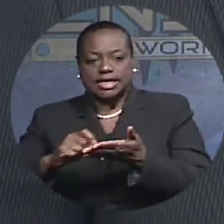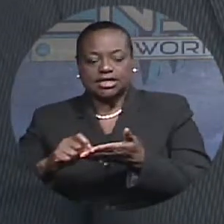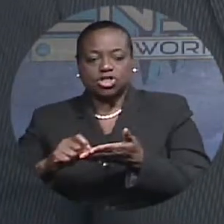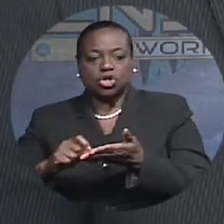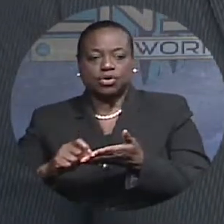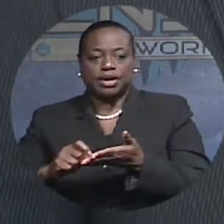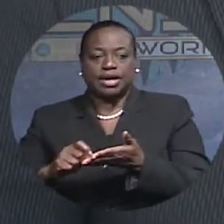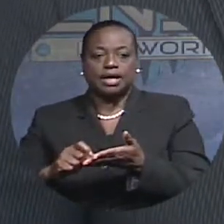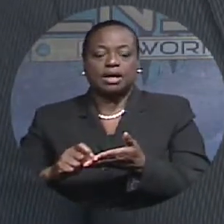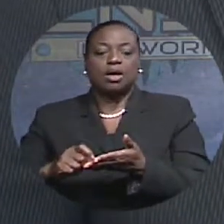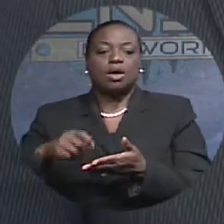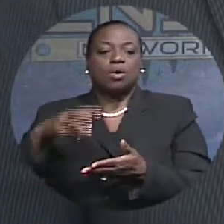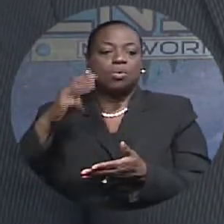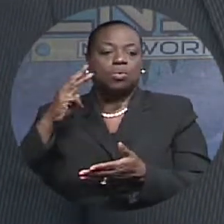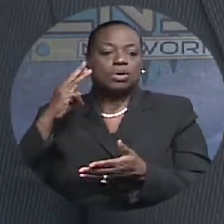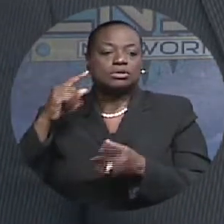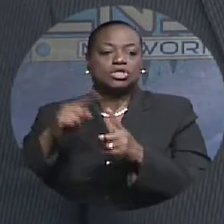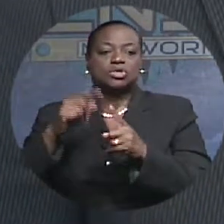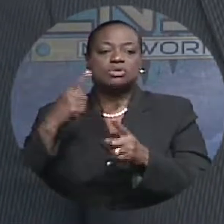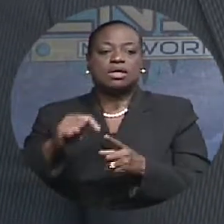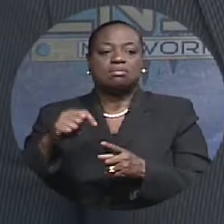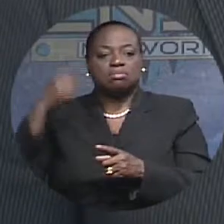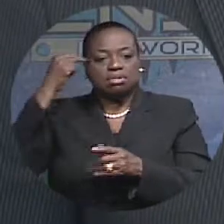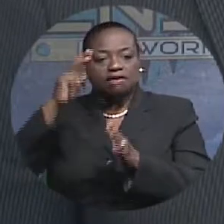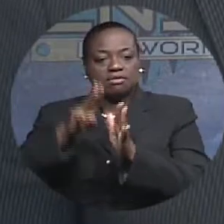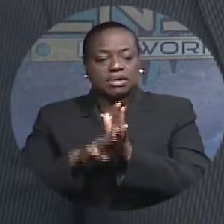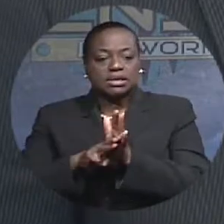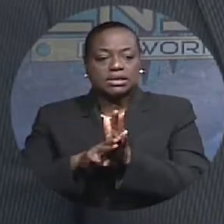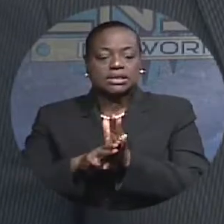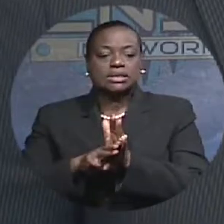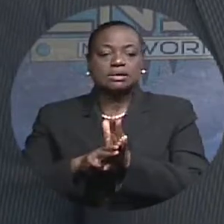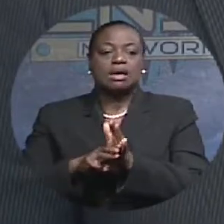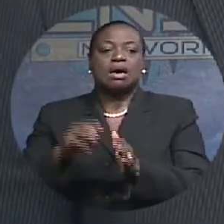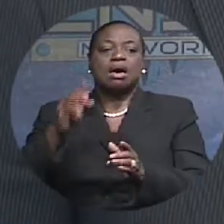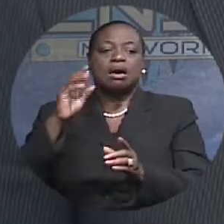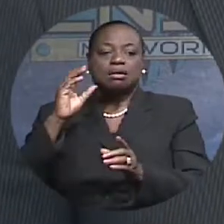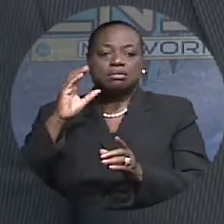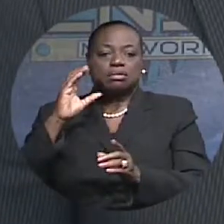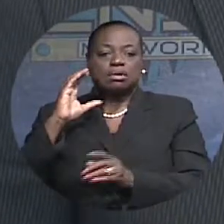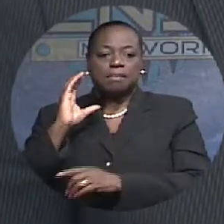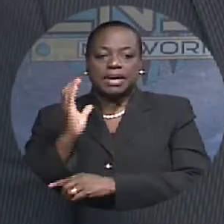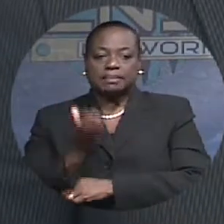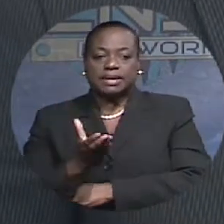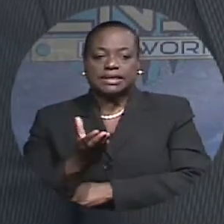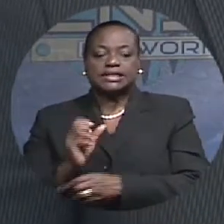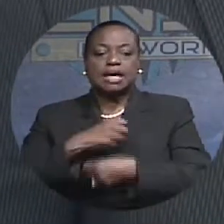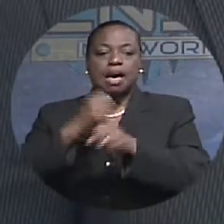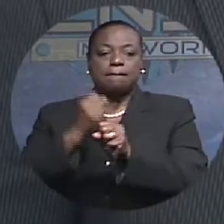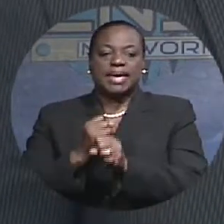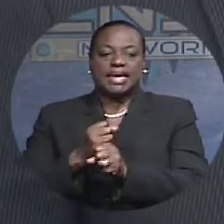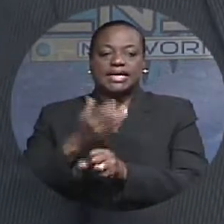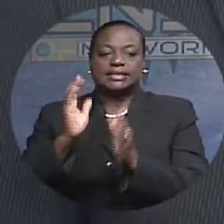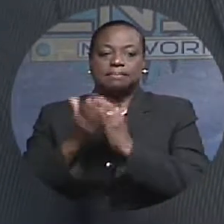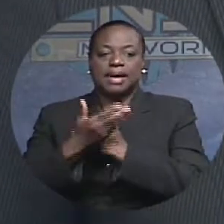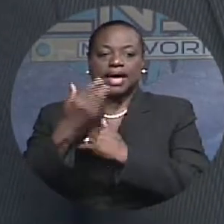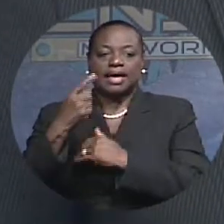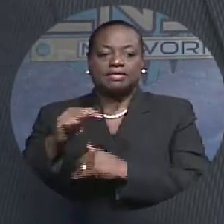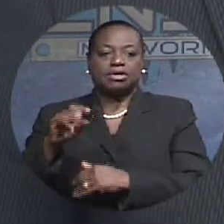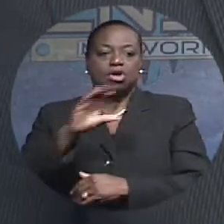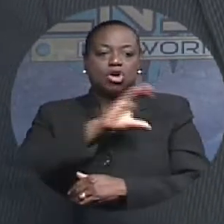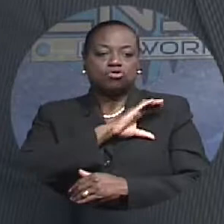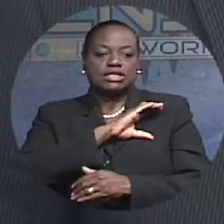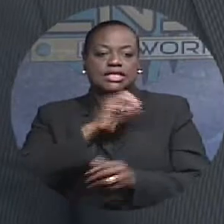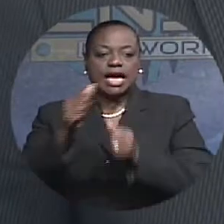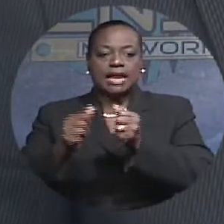legislation were two of the government's commitments made by the Christie administration upon assuming office in May 2012. The